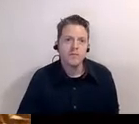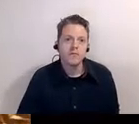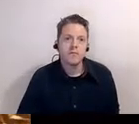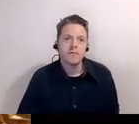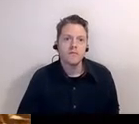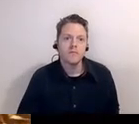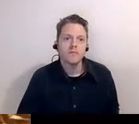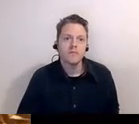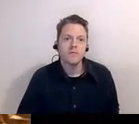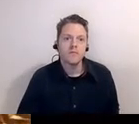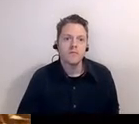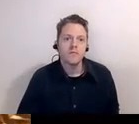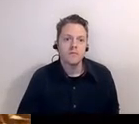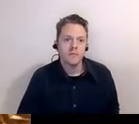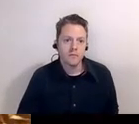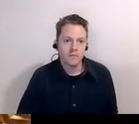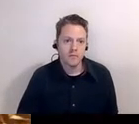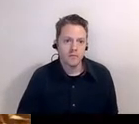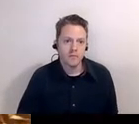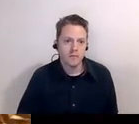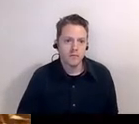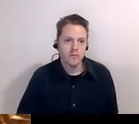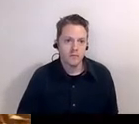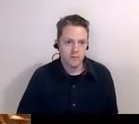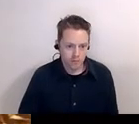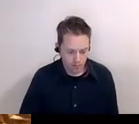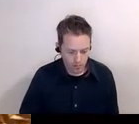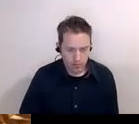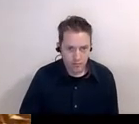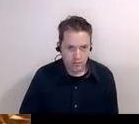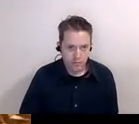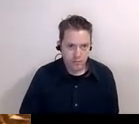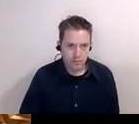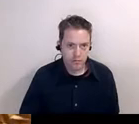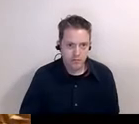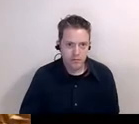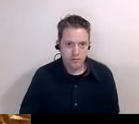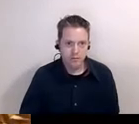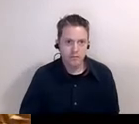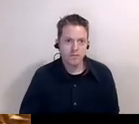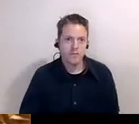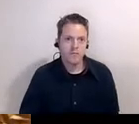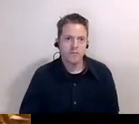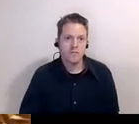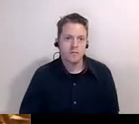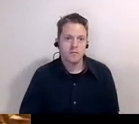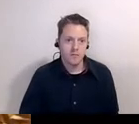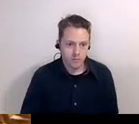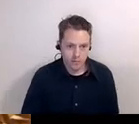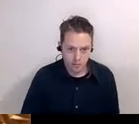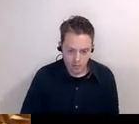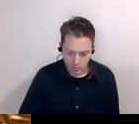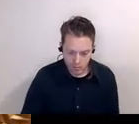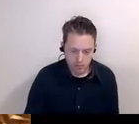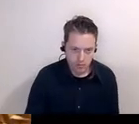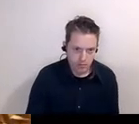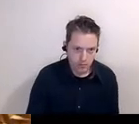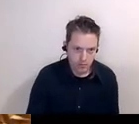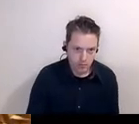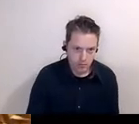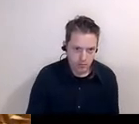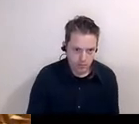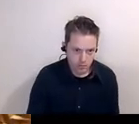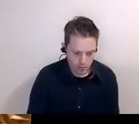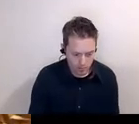on these talks uh speaking of camp butner you had included uh african-american soldiers who were